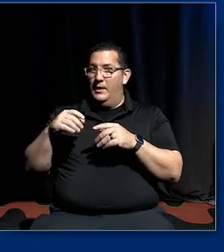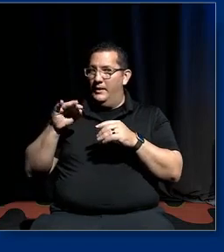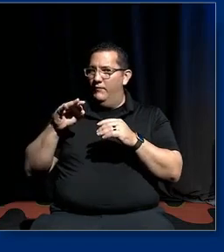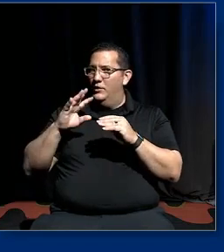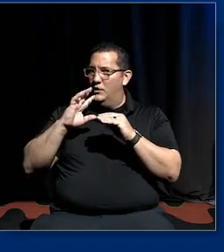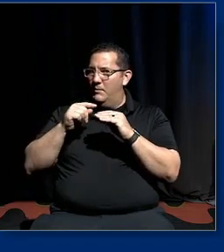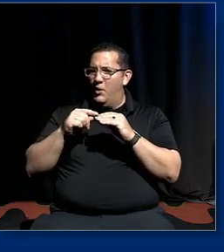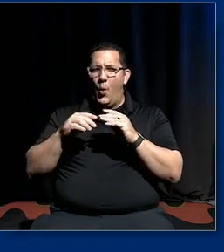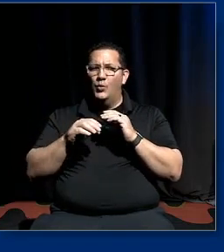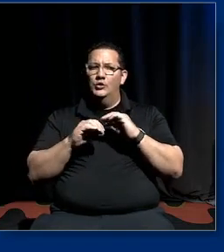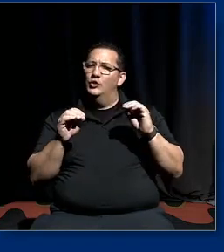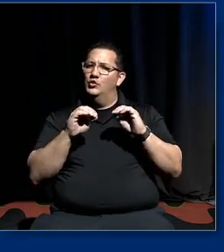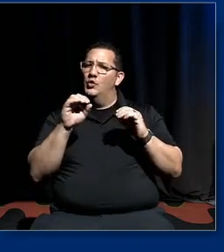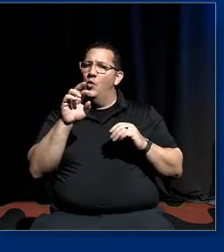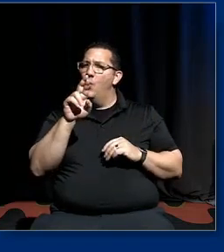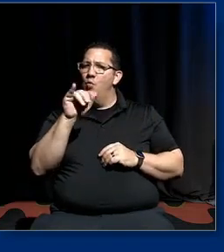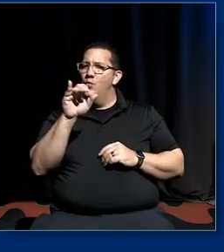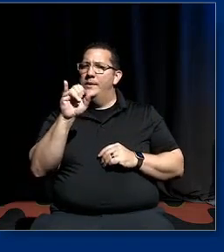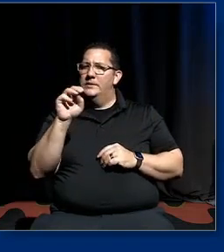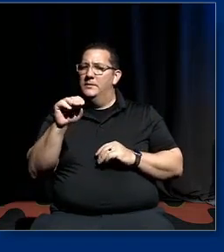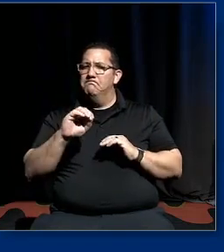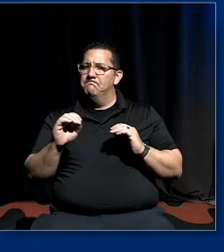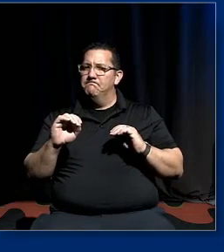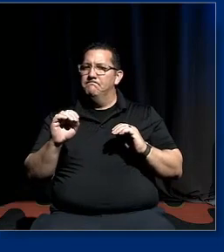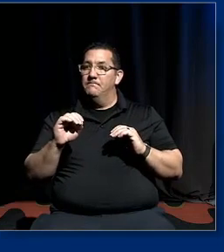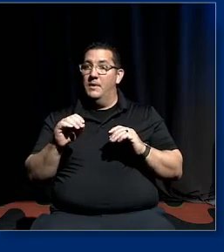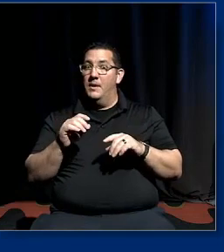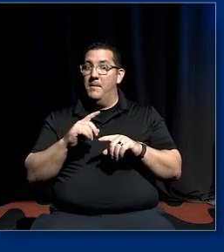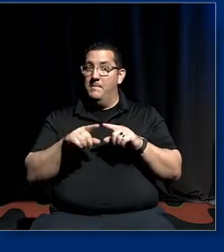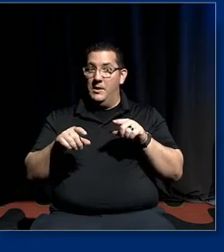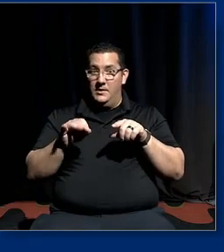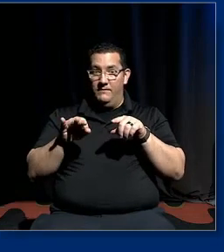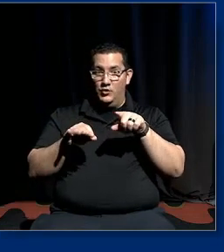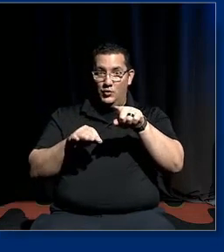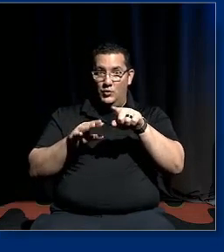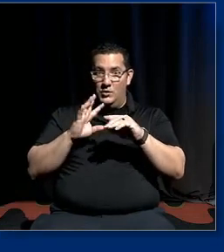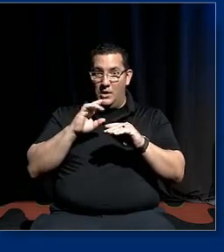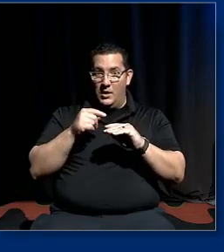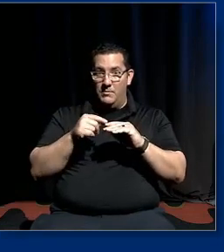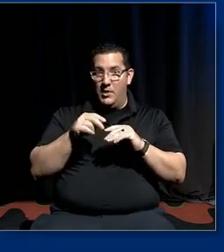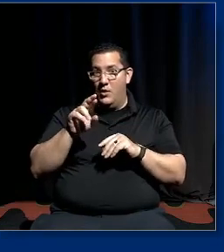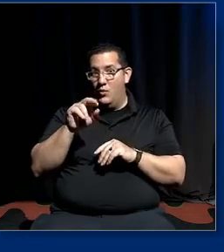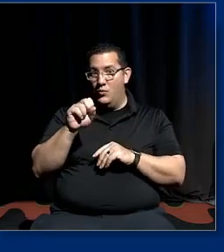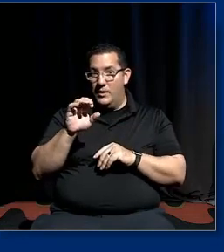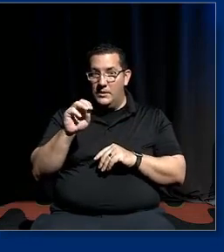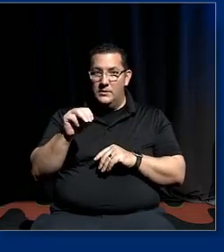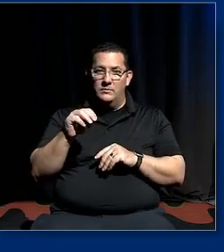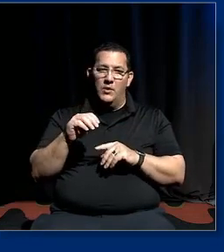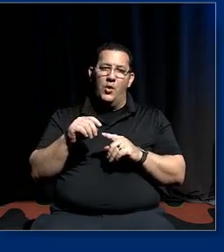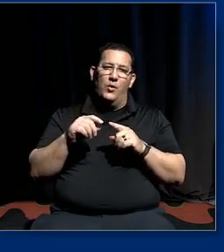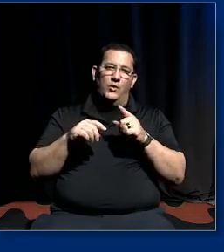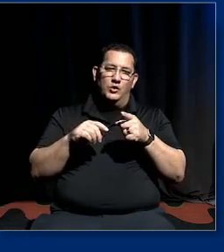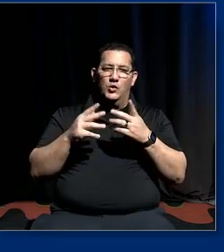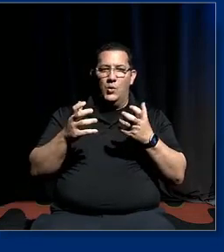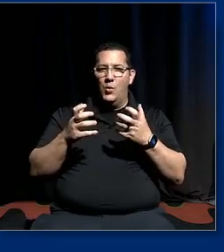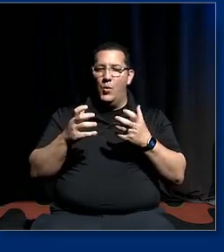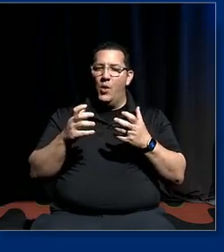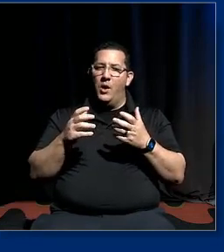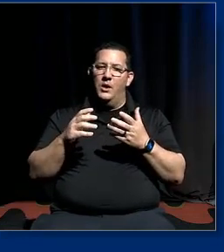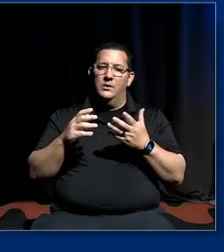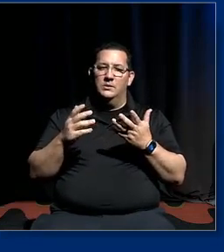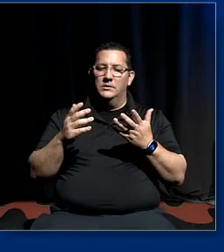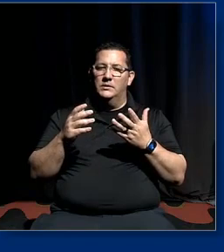that there's no racism whereas yourself talking about racism your special pleading you're looking for breaks you would say that